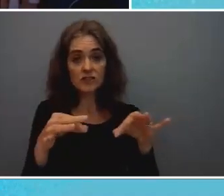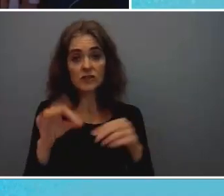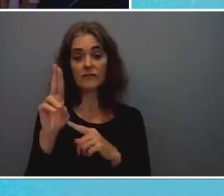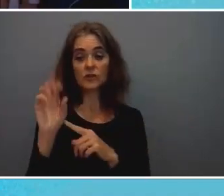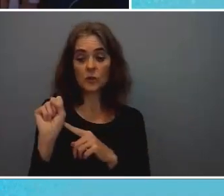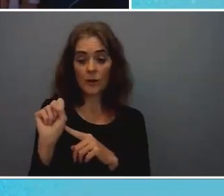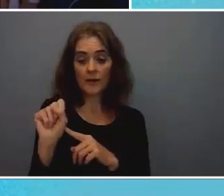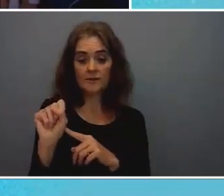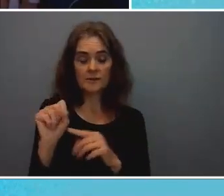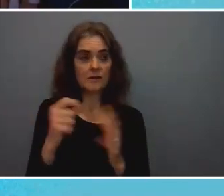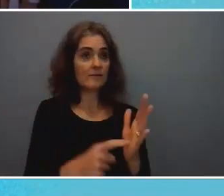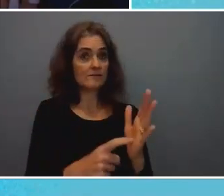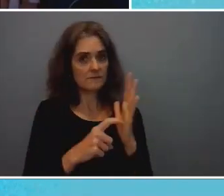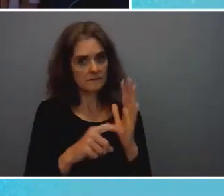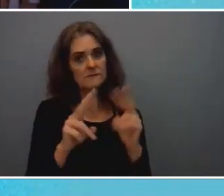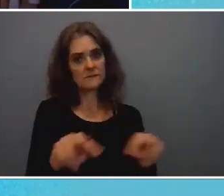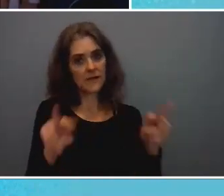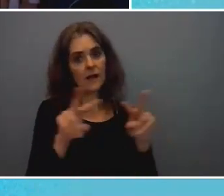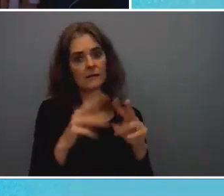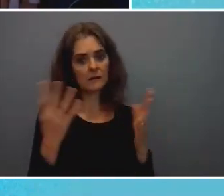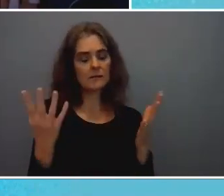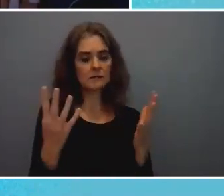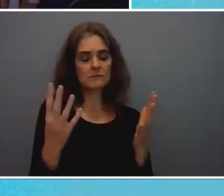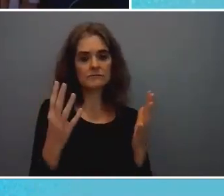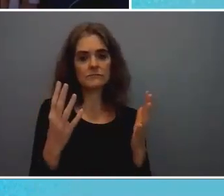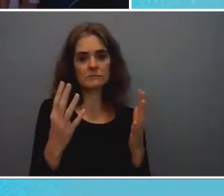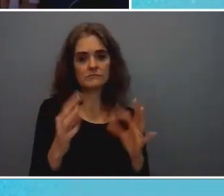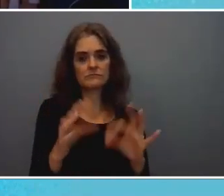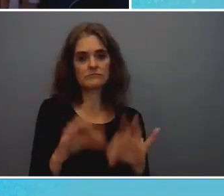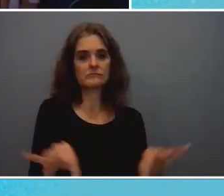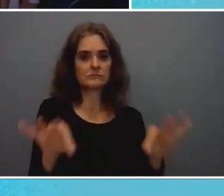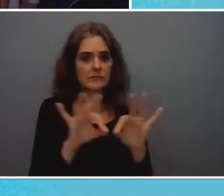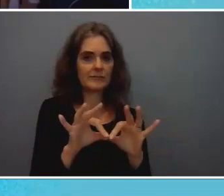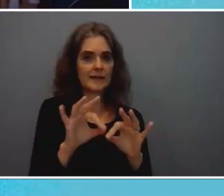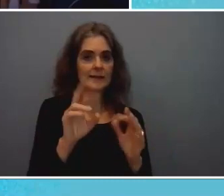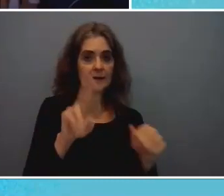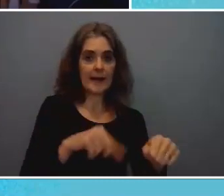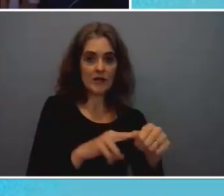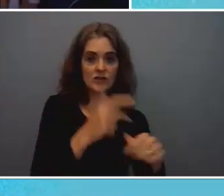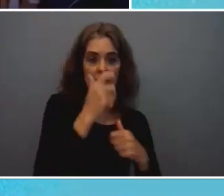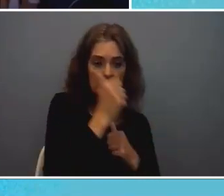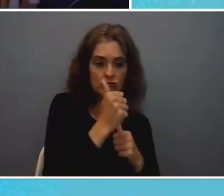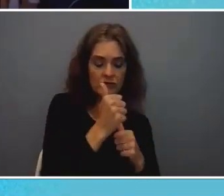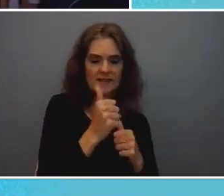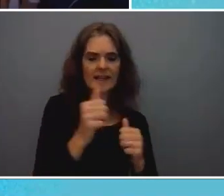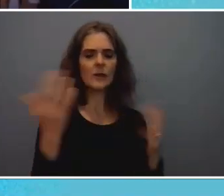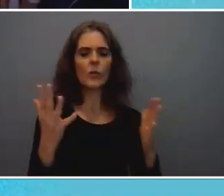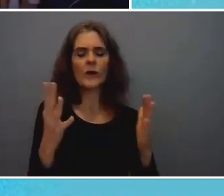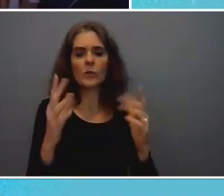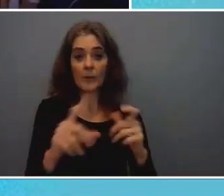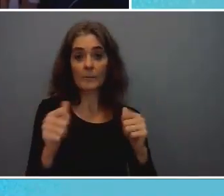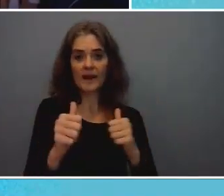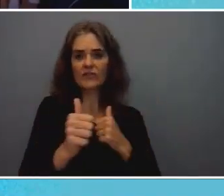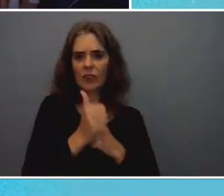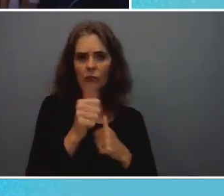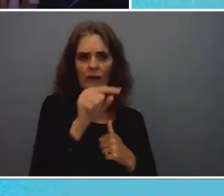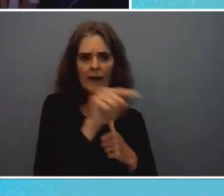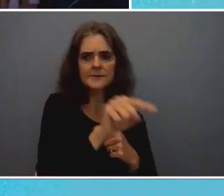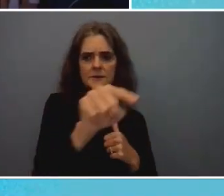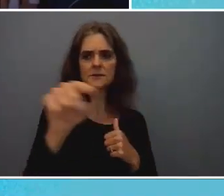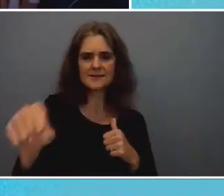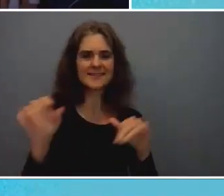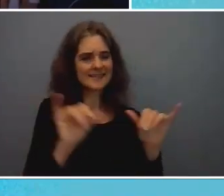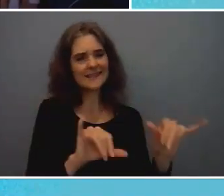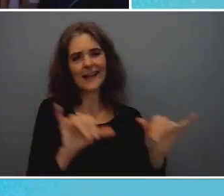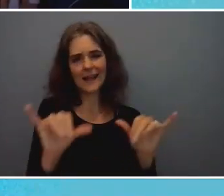vital national interests as they all do and then the greatest threats to those issues as they all do and